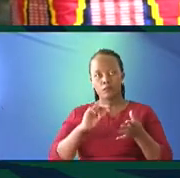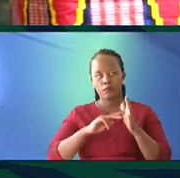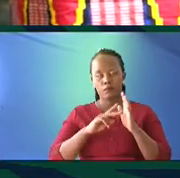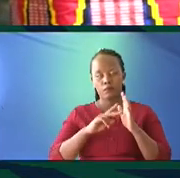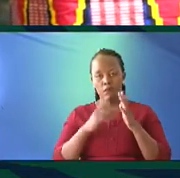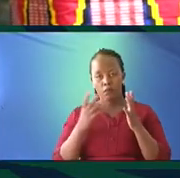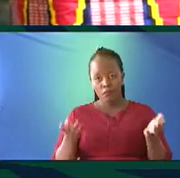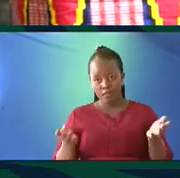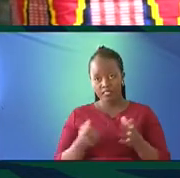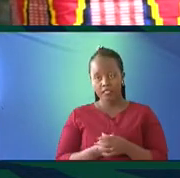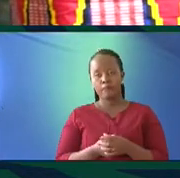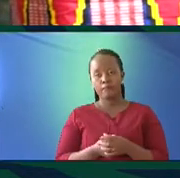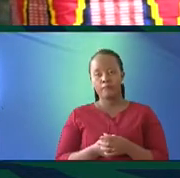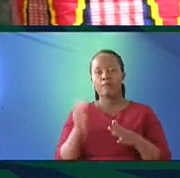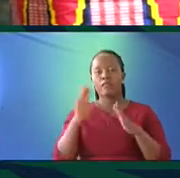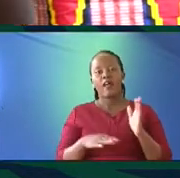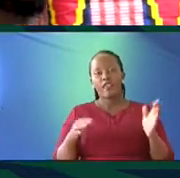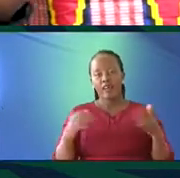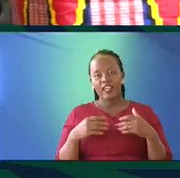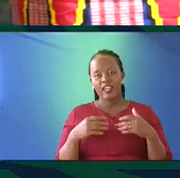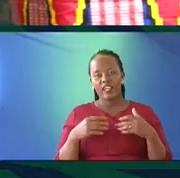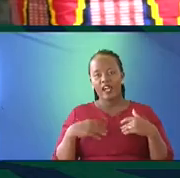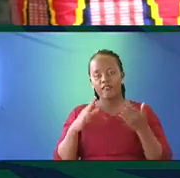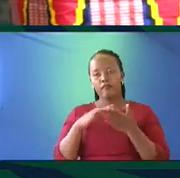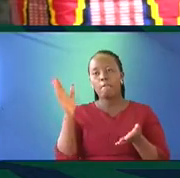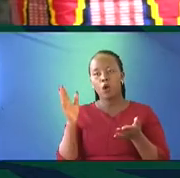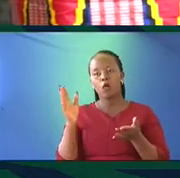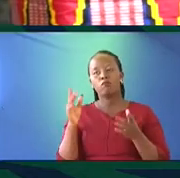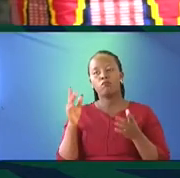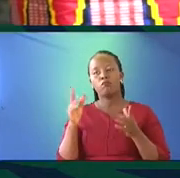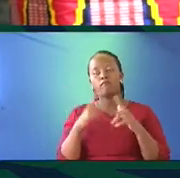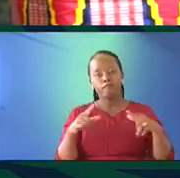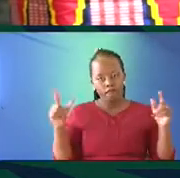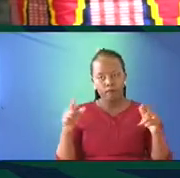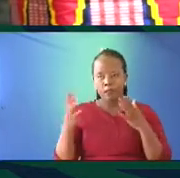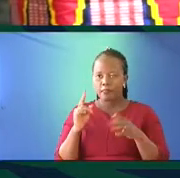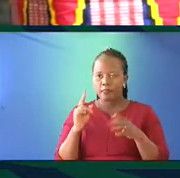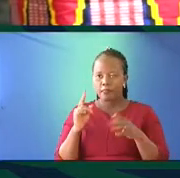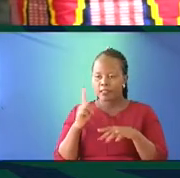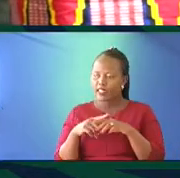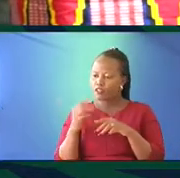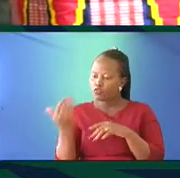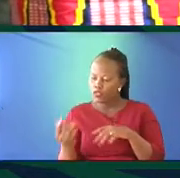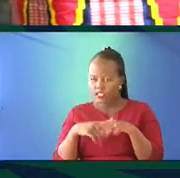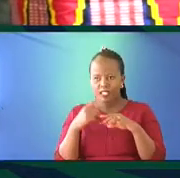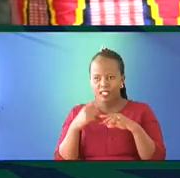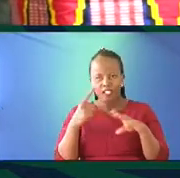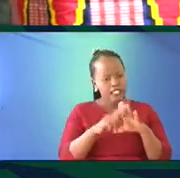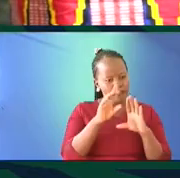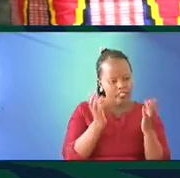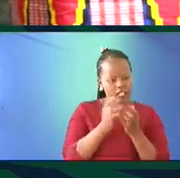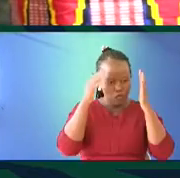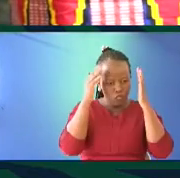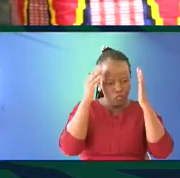instead of what we call substantive bilingualism, whereby we tell the kids as soon as they get into the classroom, forget your language